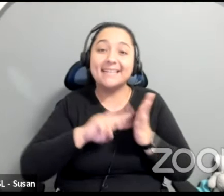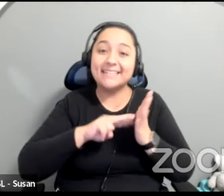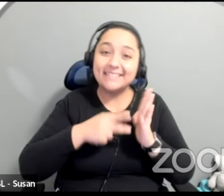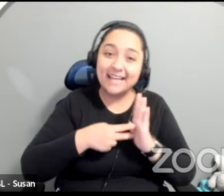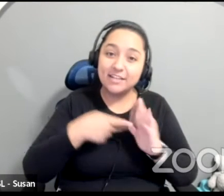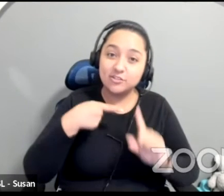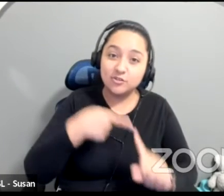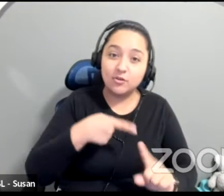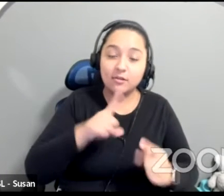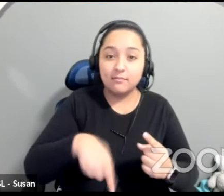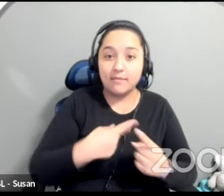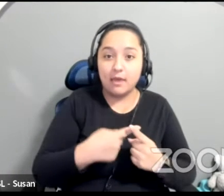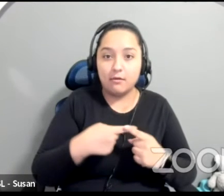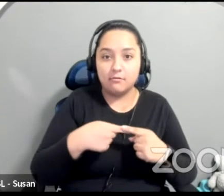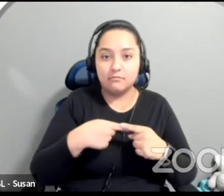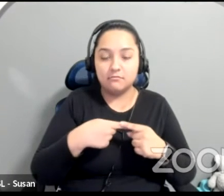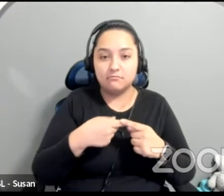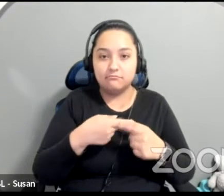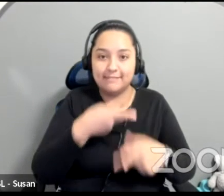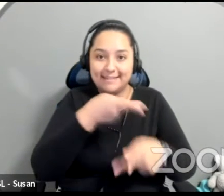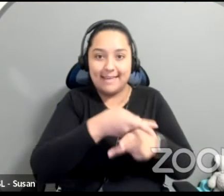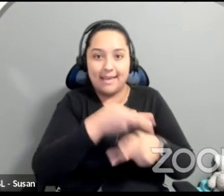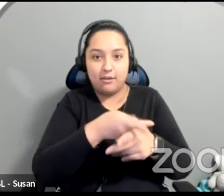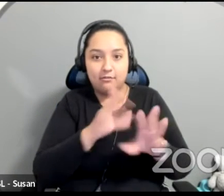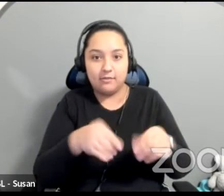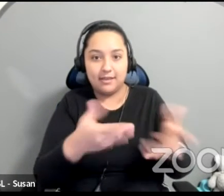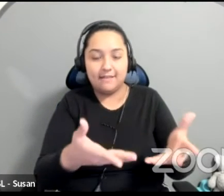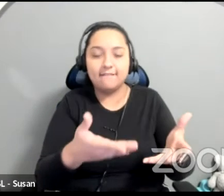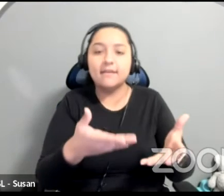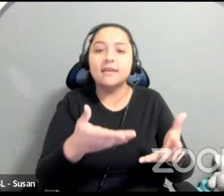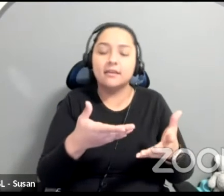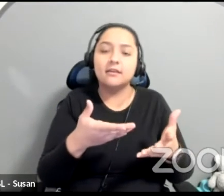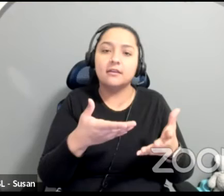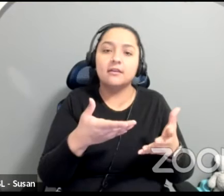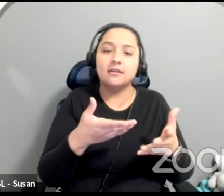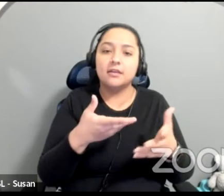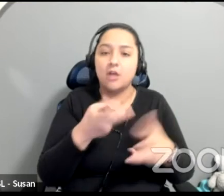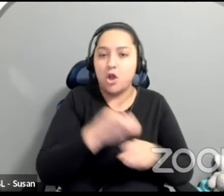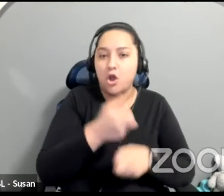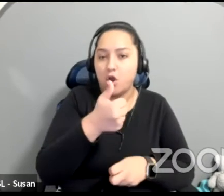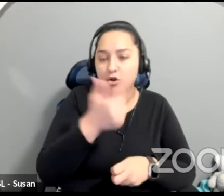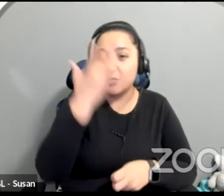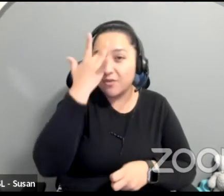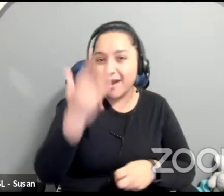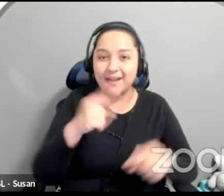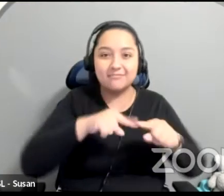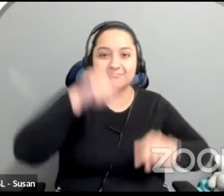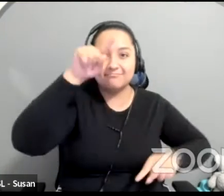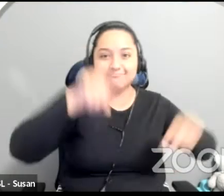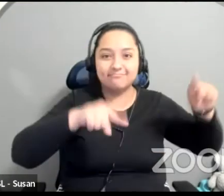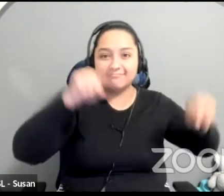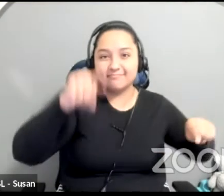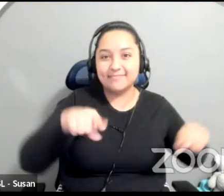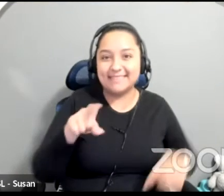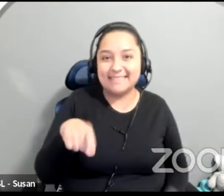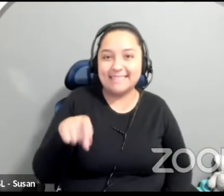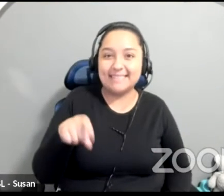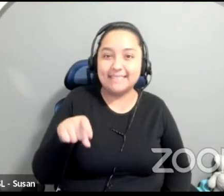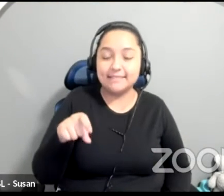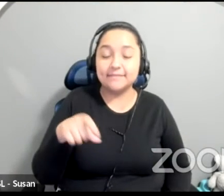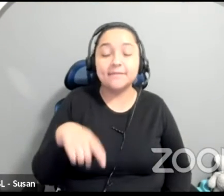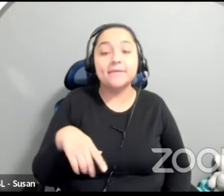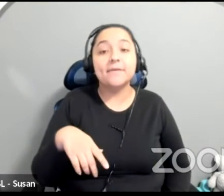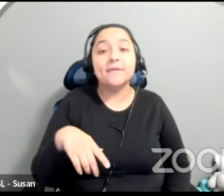partially because everybody's needs are so different, which we talked about a little bit before. Right. So for example, when Rachel and I first sat down and